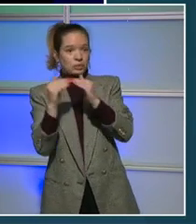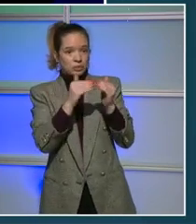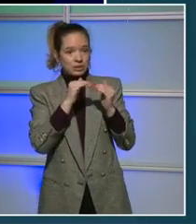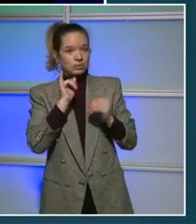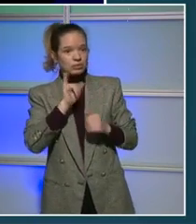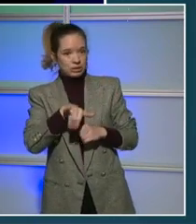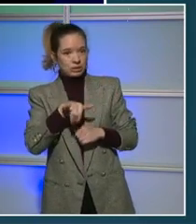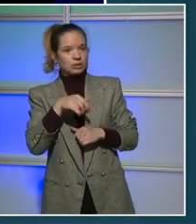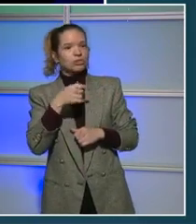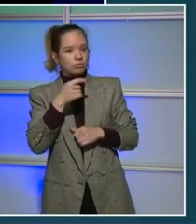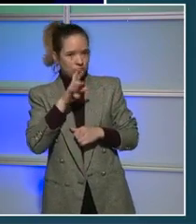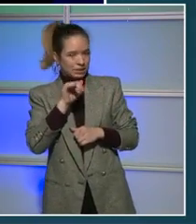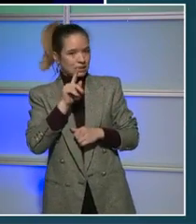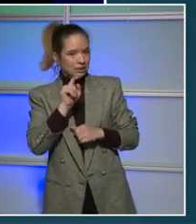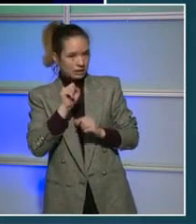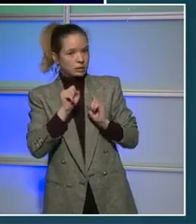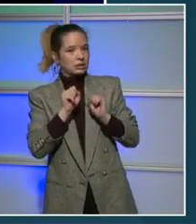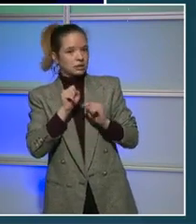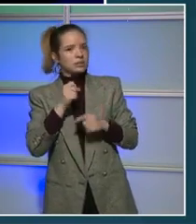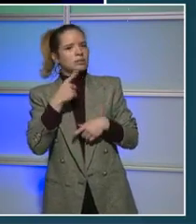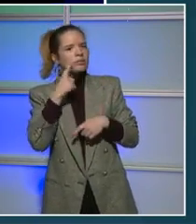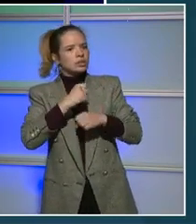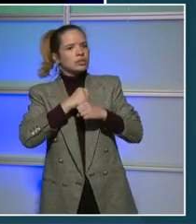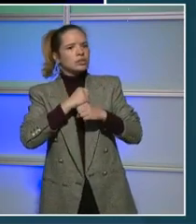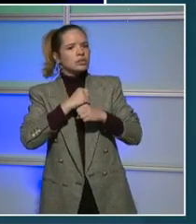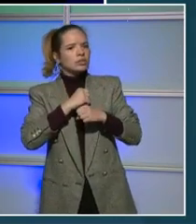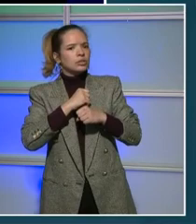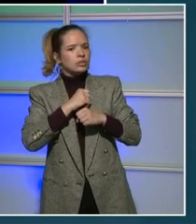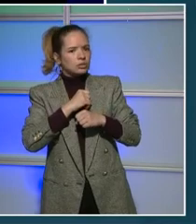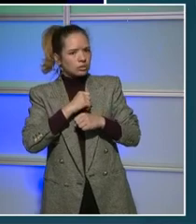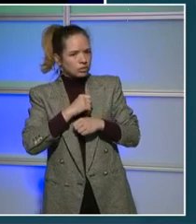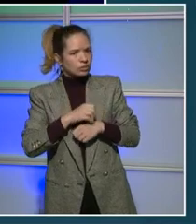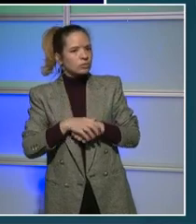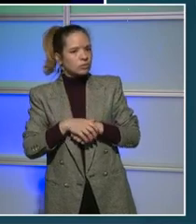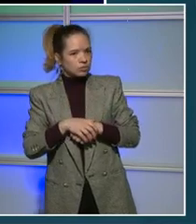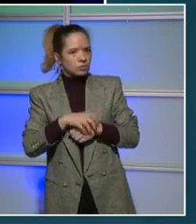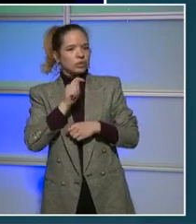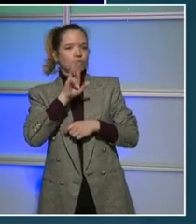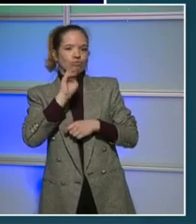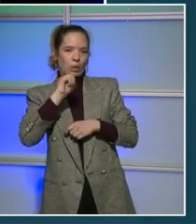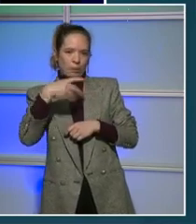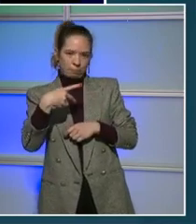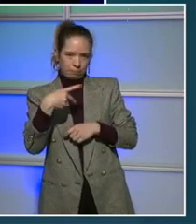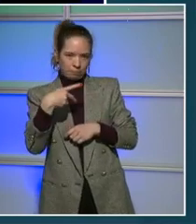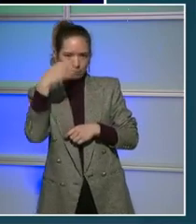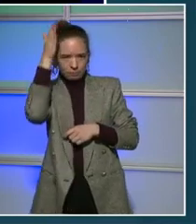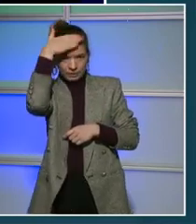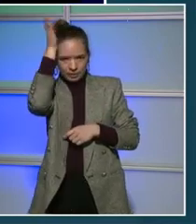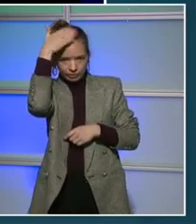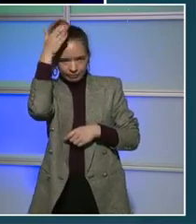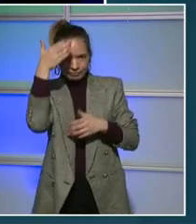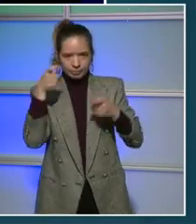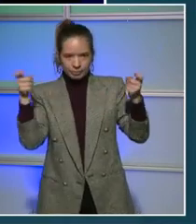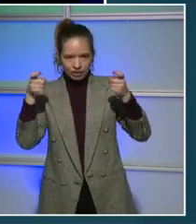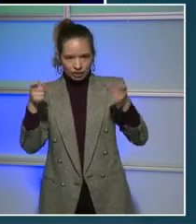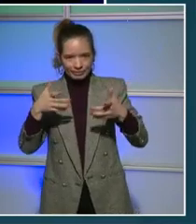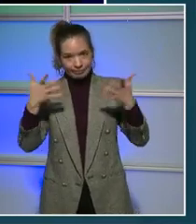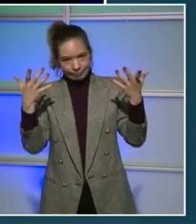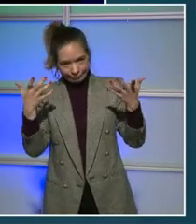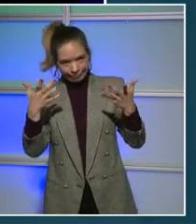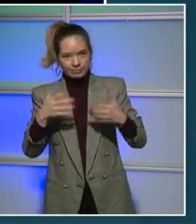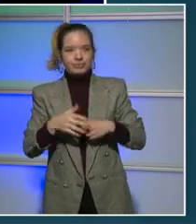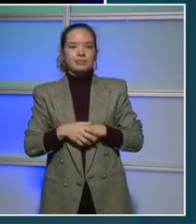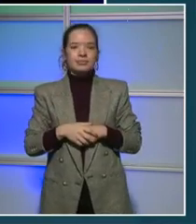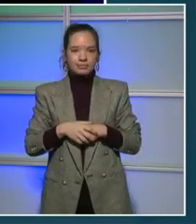first year of Trump administration. Let me just put it that way. And we saw very clearly the attacks on D.C.